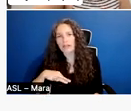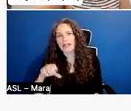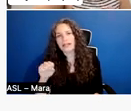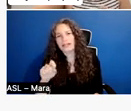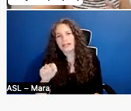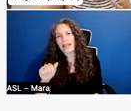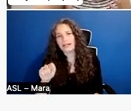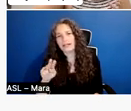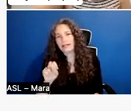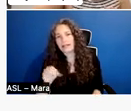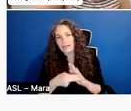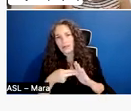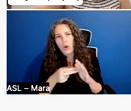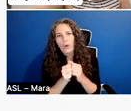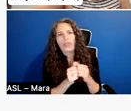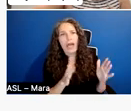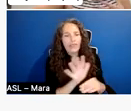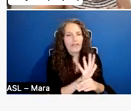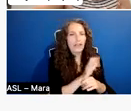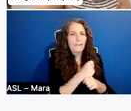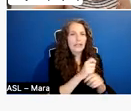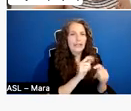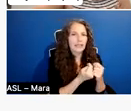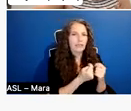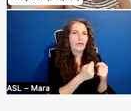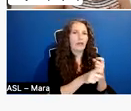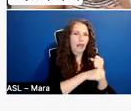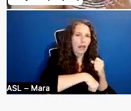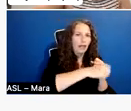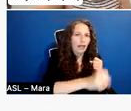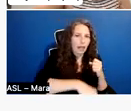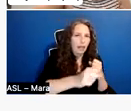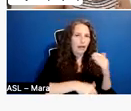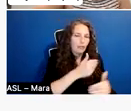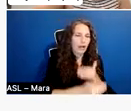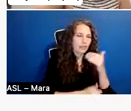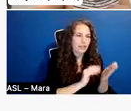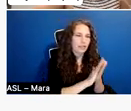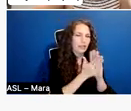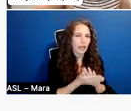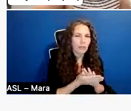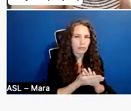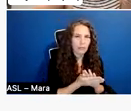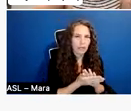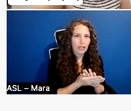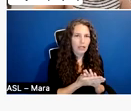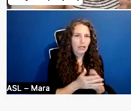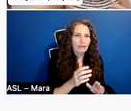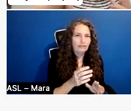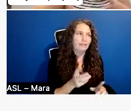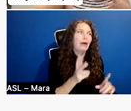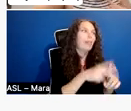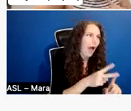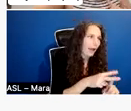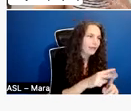having to go through the long laborious process of applying to be a nonprofit themselves here in the U S the fiscal sponsor